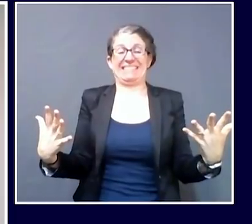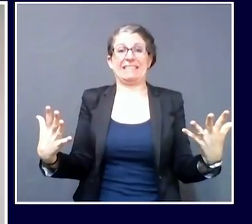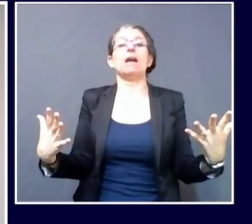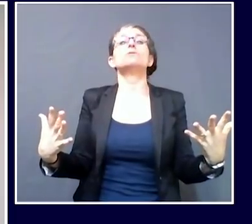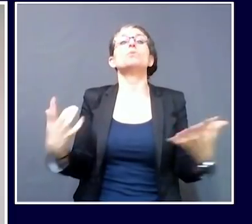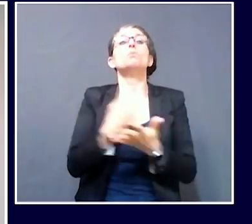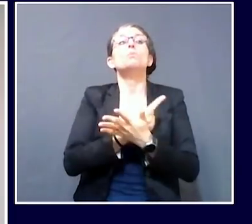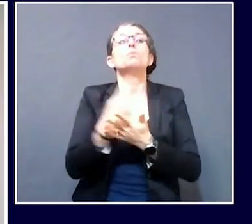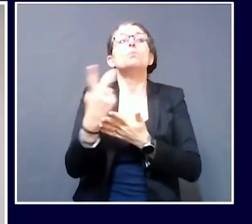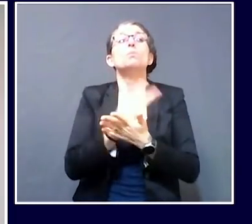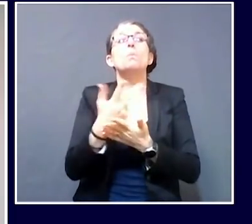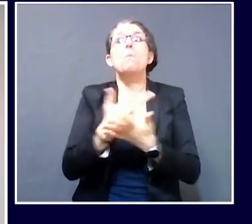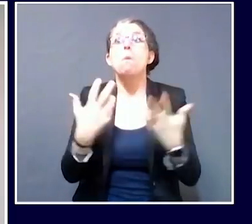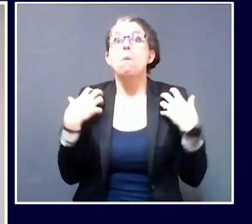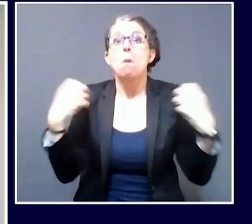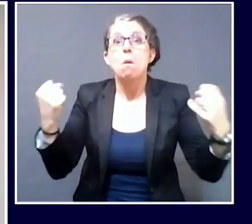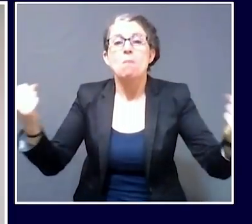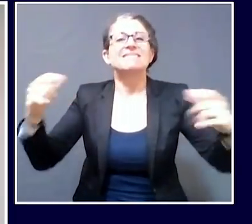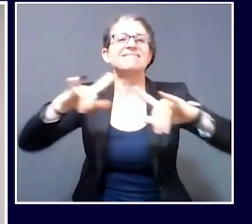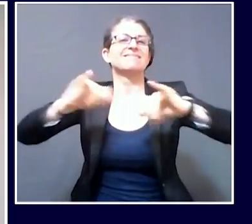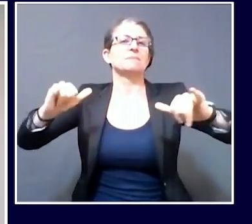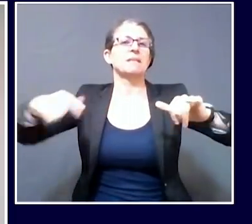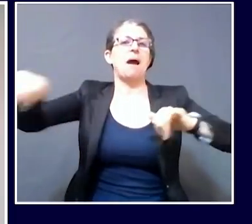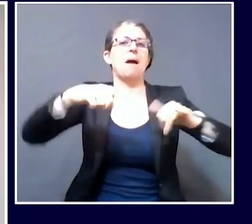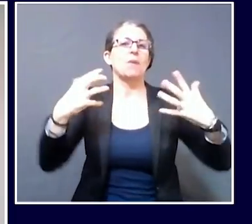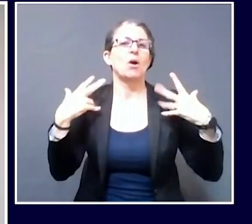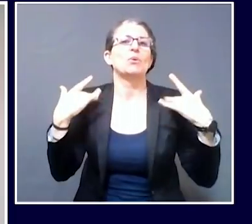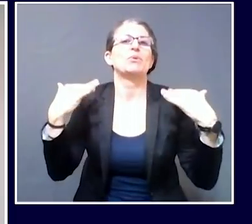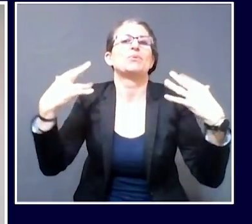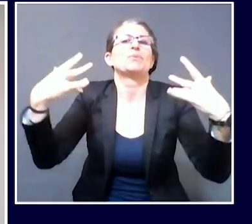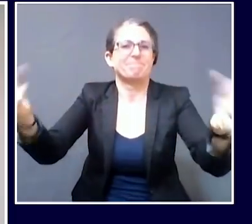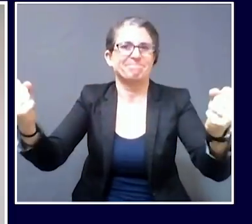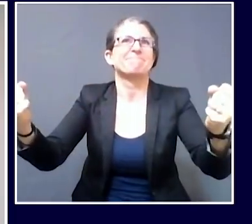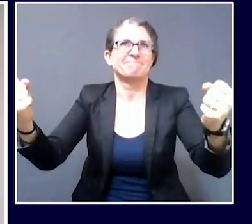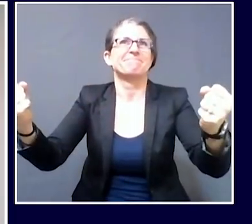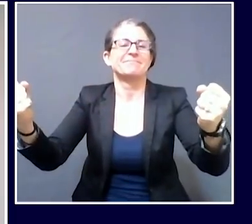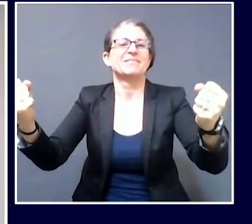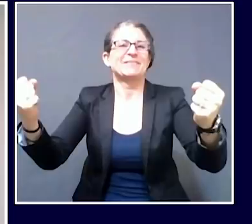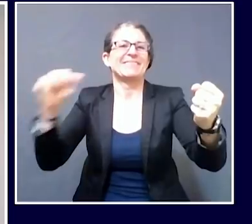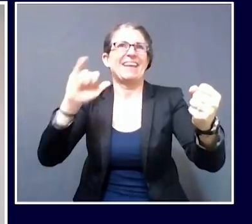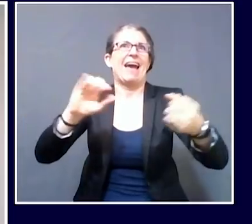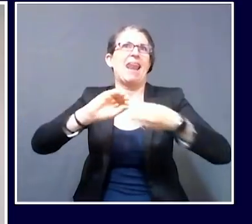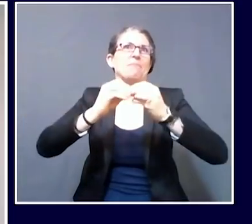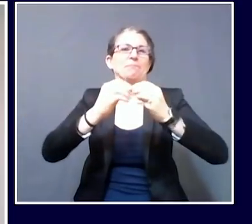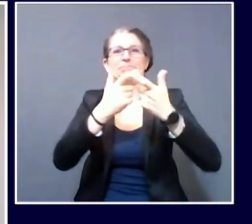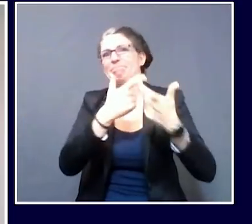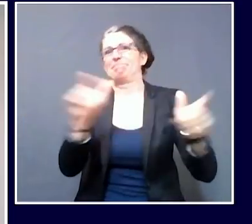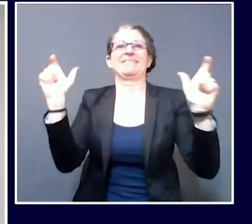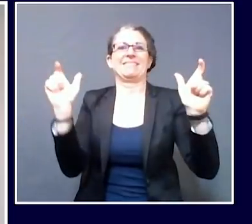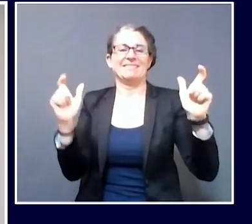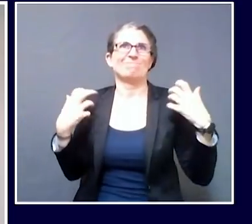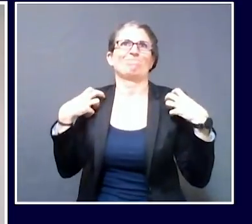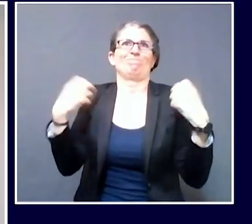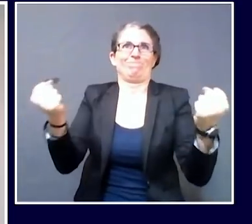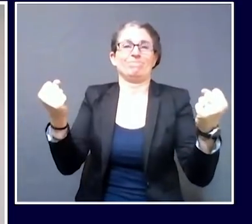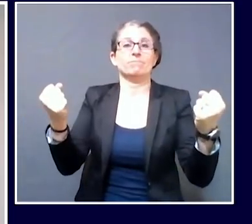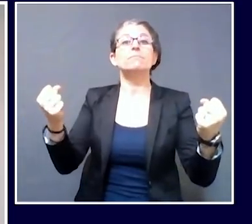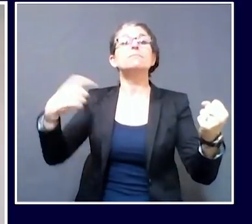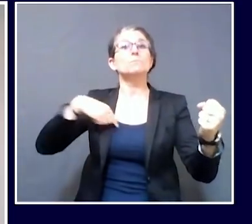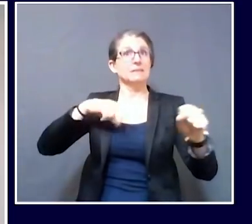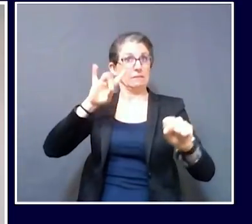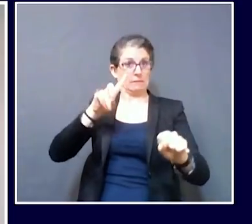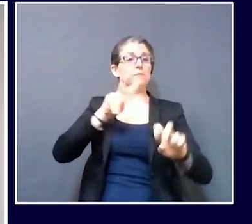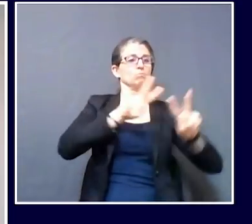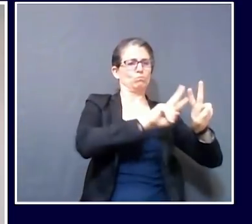of going through data, making sure it's accurate. But much of what we're seeing in this large number of increased recoveries is the